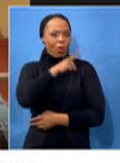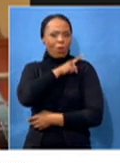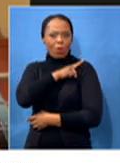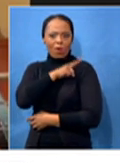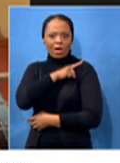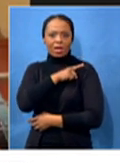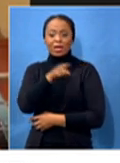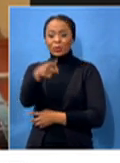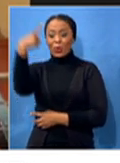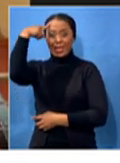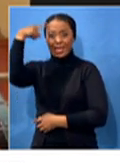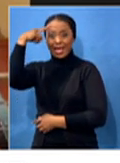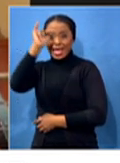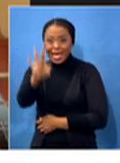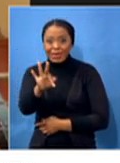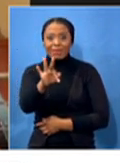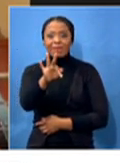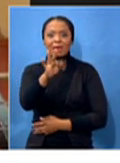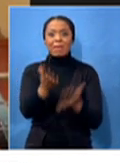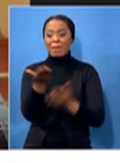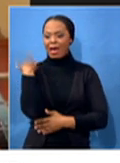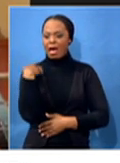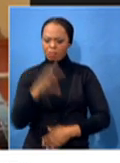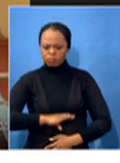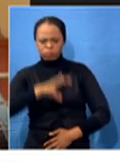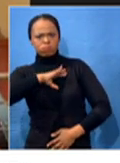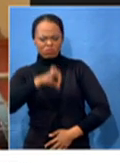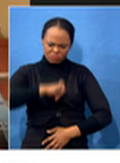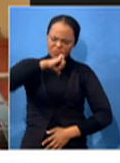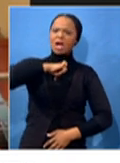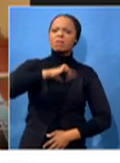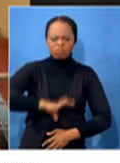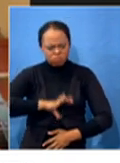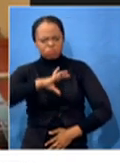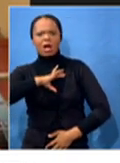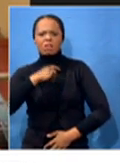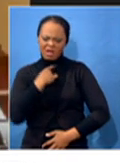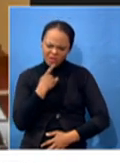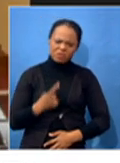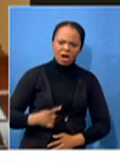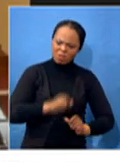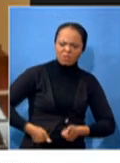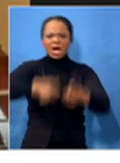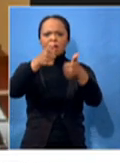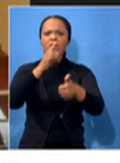to stand up then, these things would have been happening now?